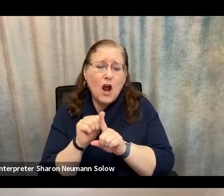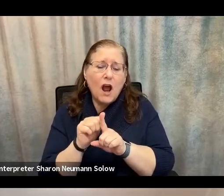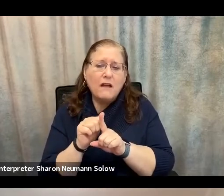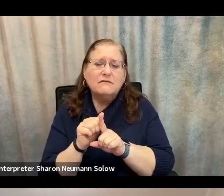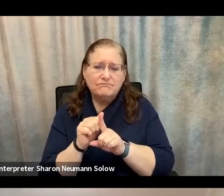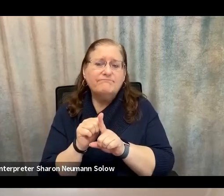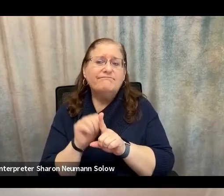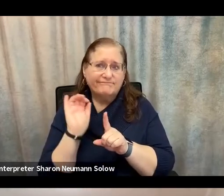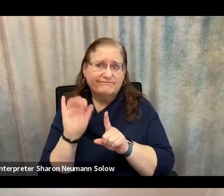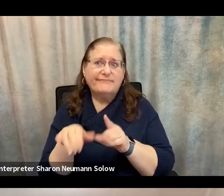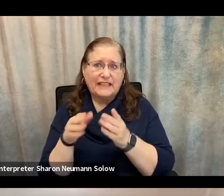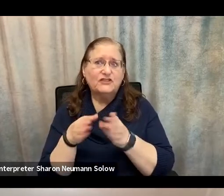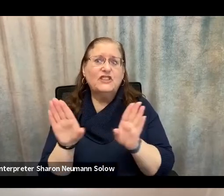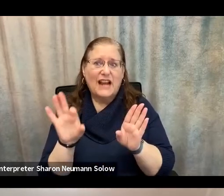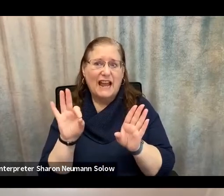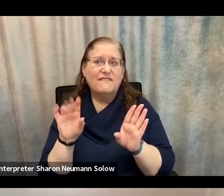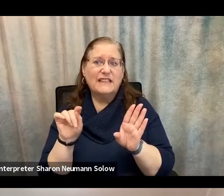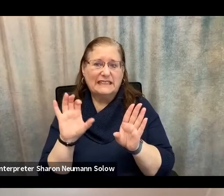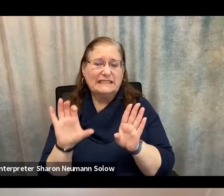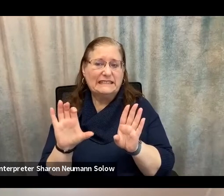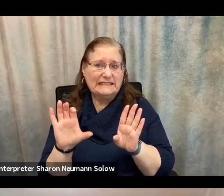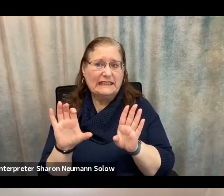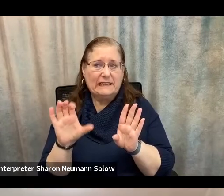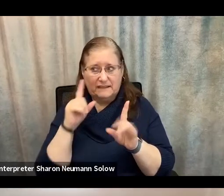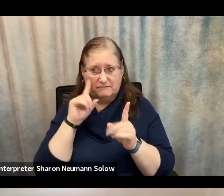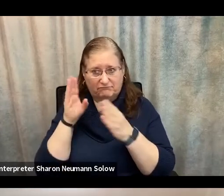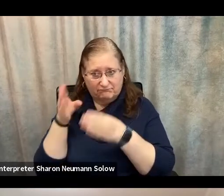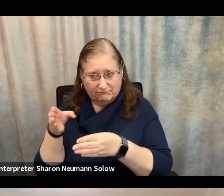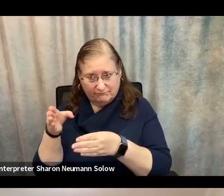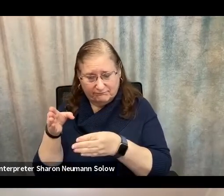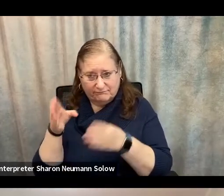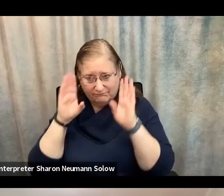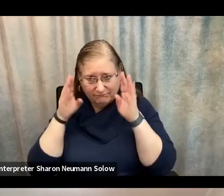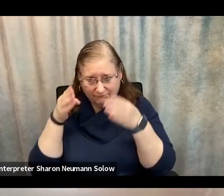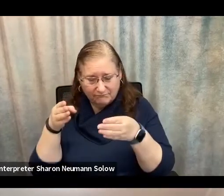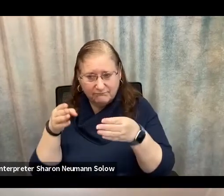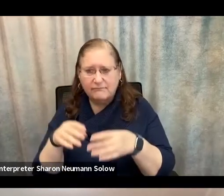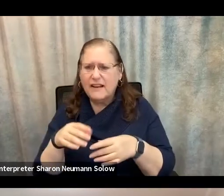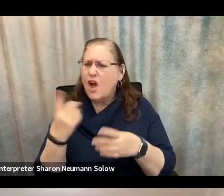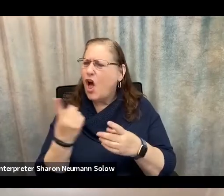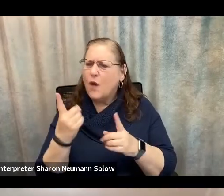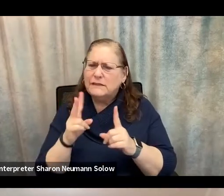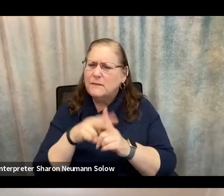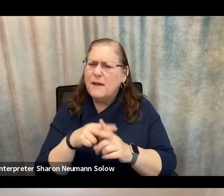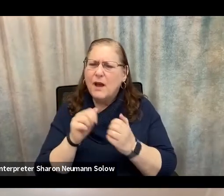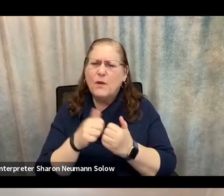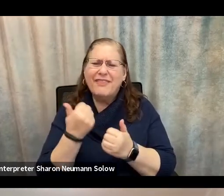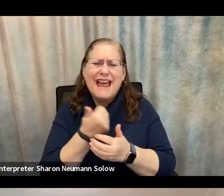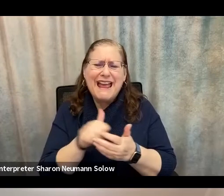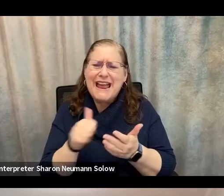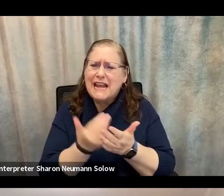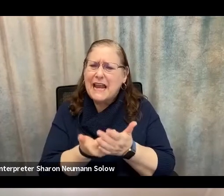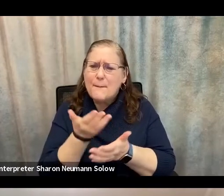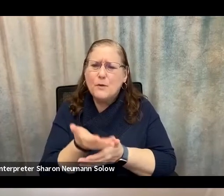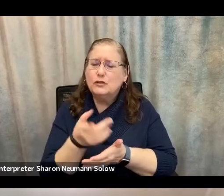FTC always works on. It always applies anytime you're making any type of purchase that